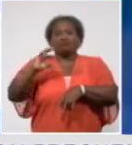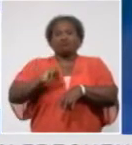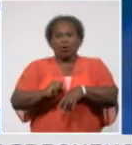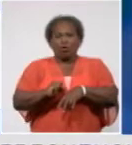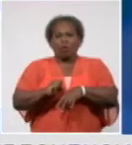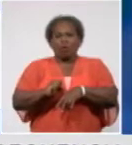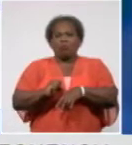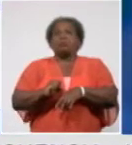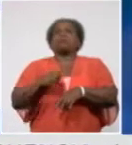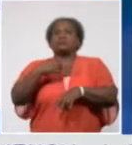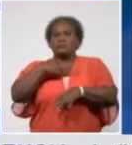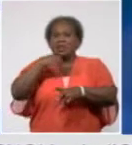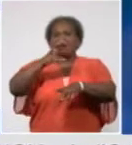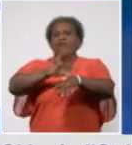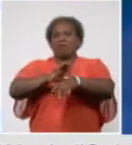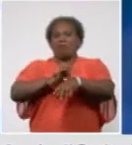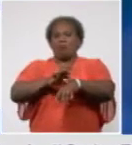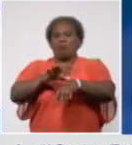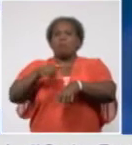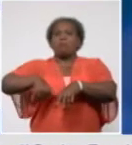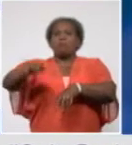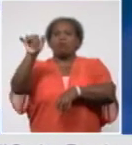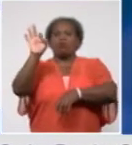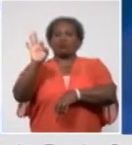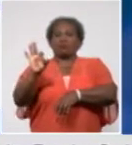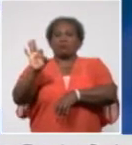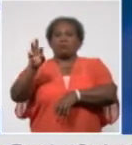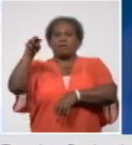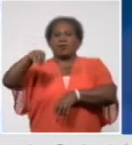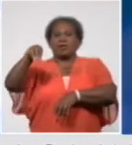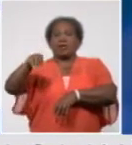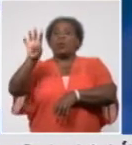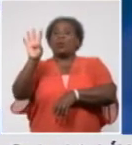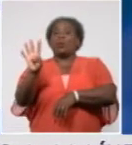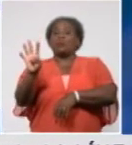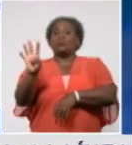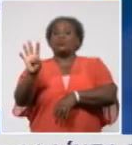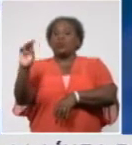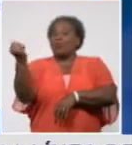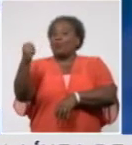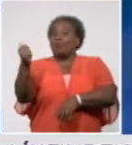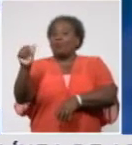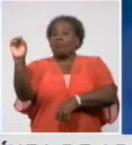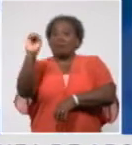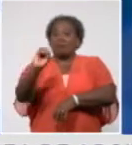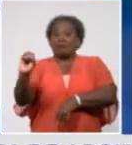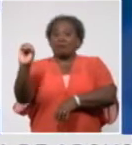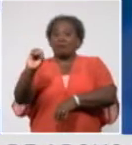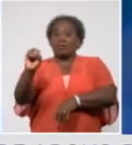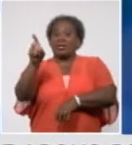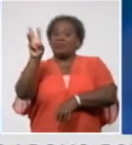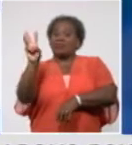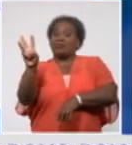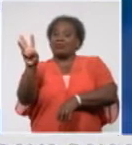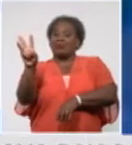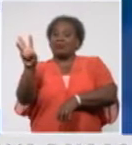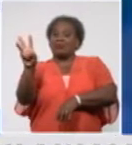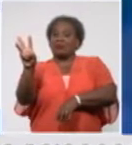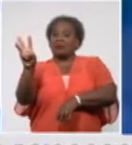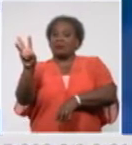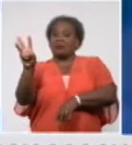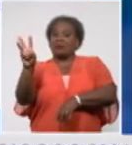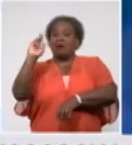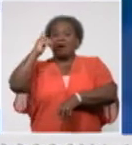with 8, Marianao with 4, Diez de Octubre with 3,